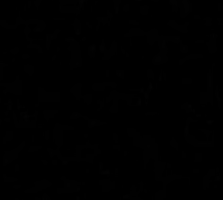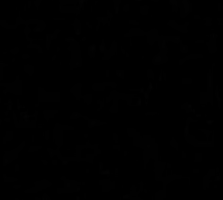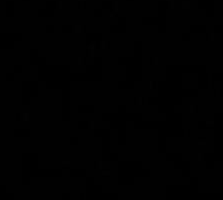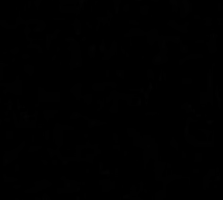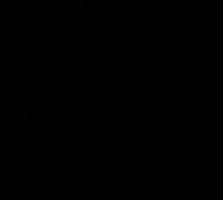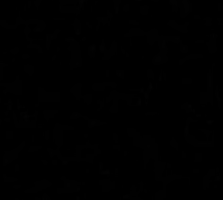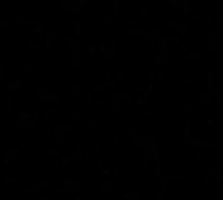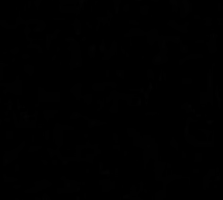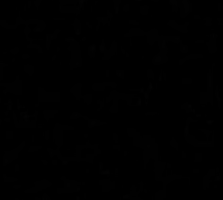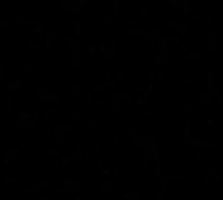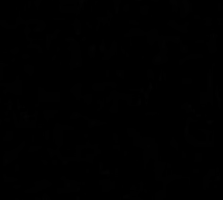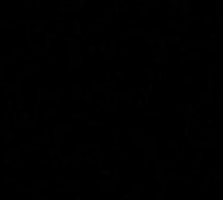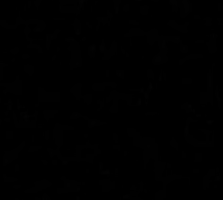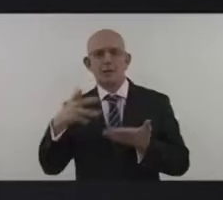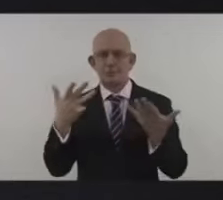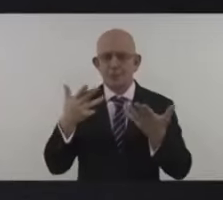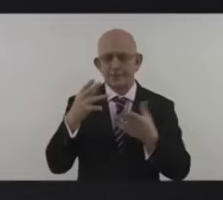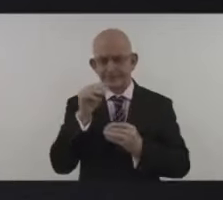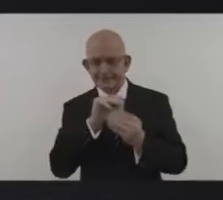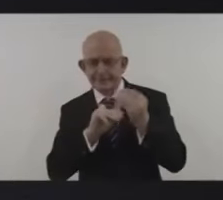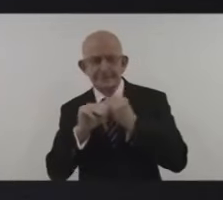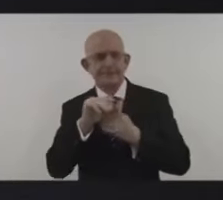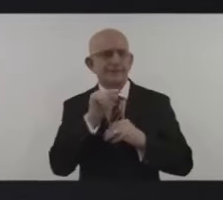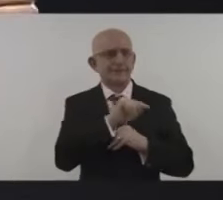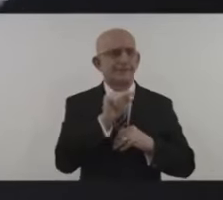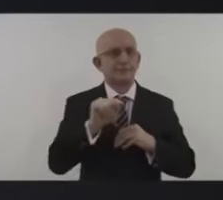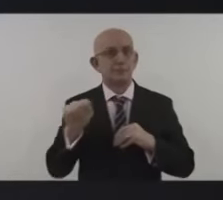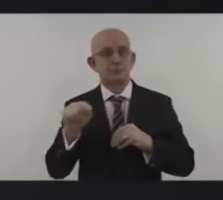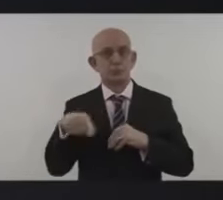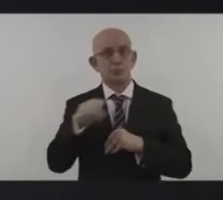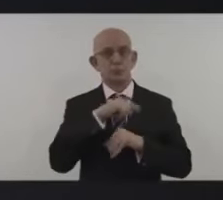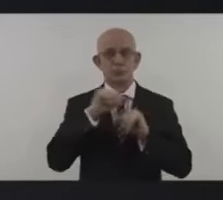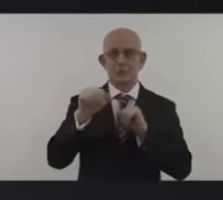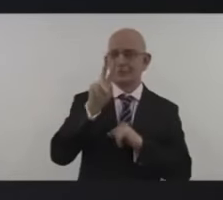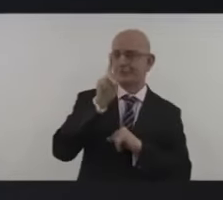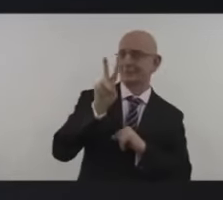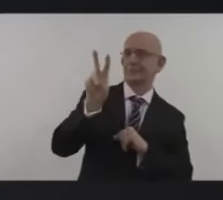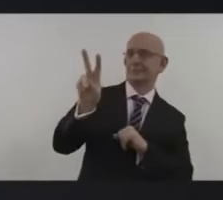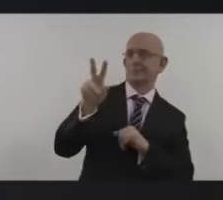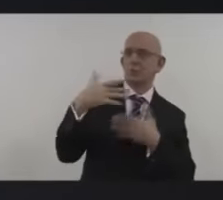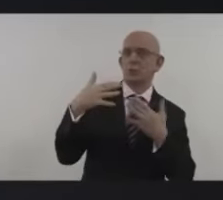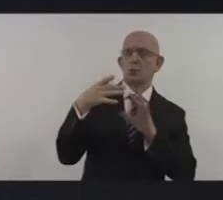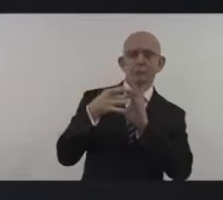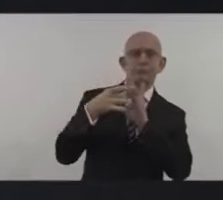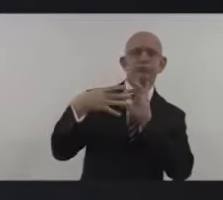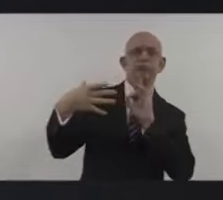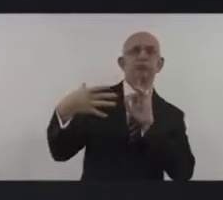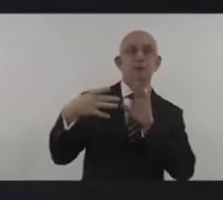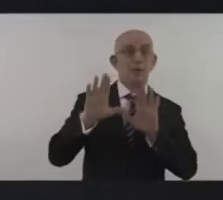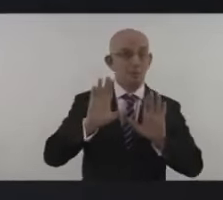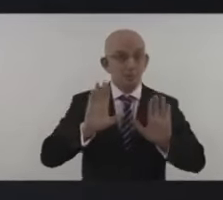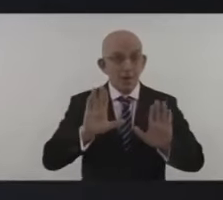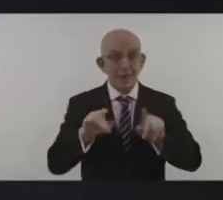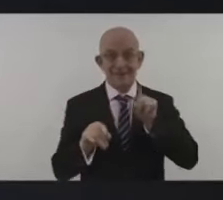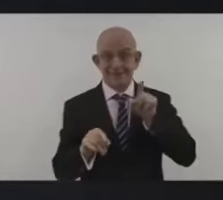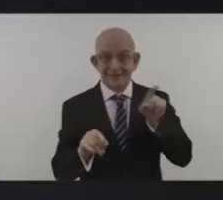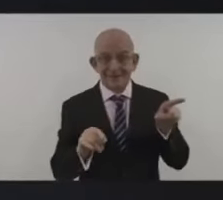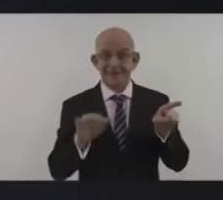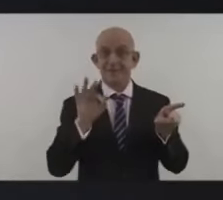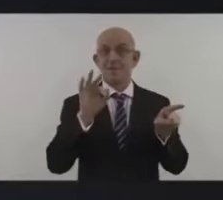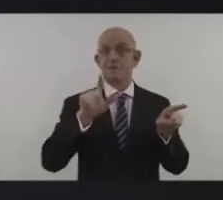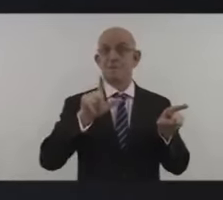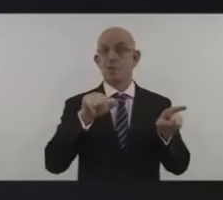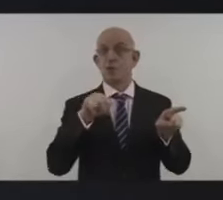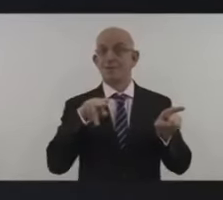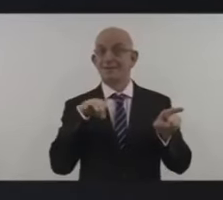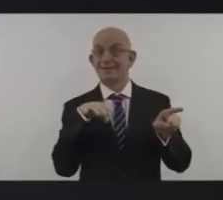said the financial package being hashed out at this year's talks is important because every nation has until early next year to